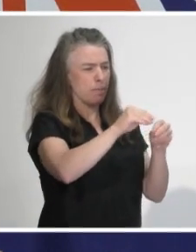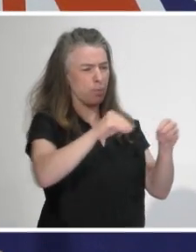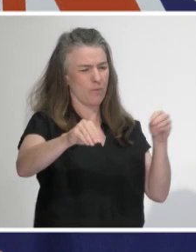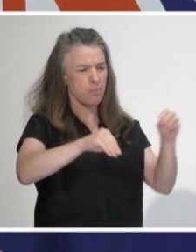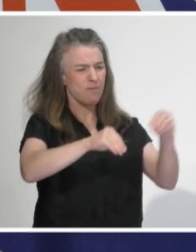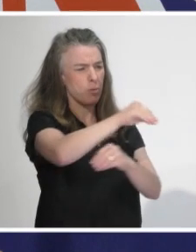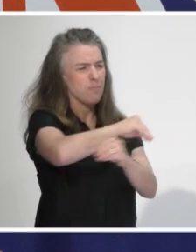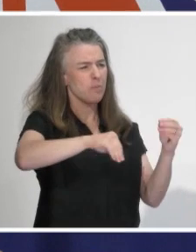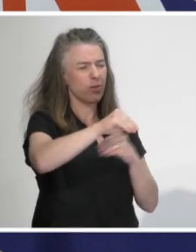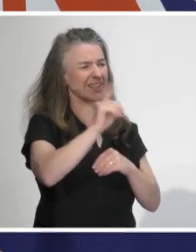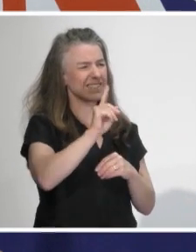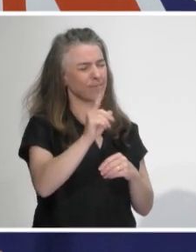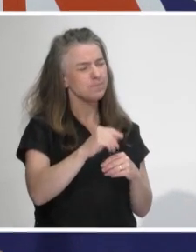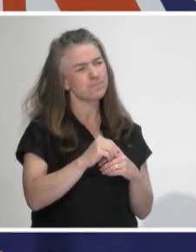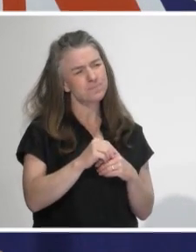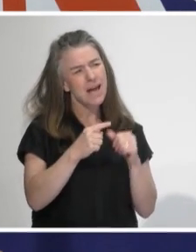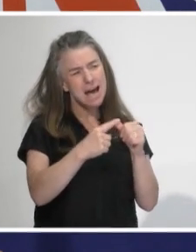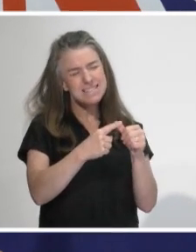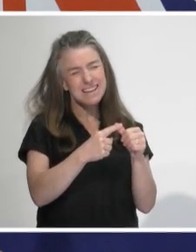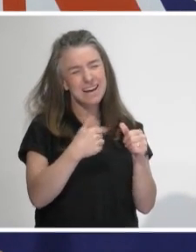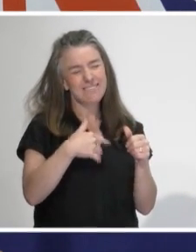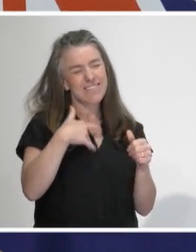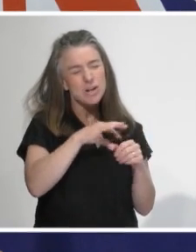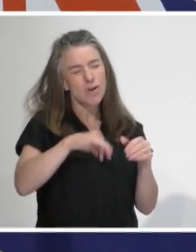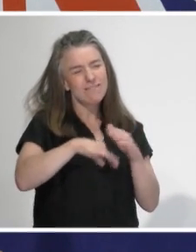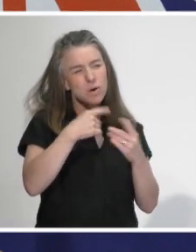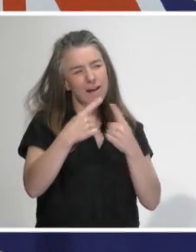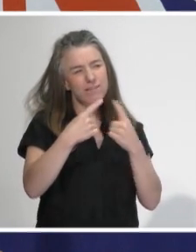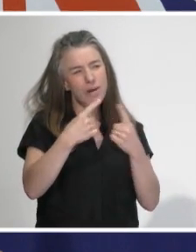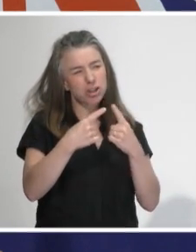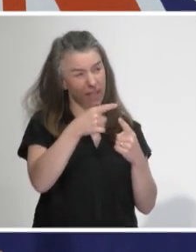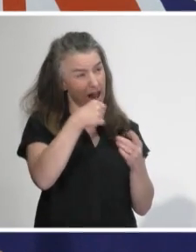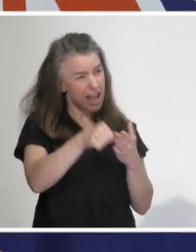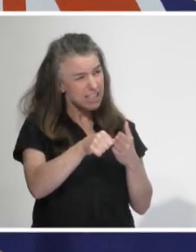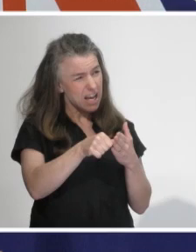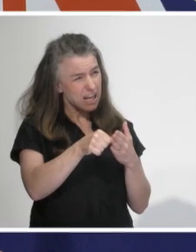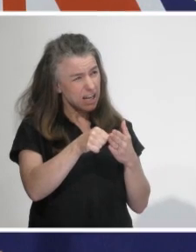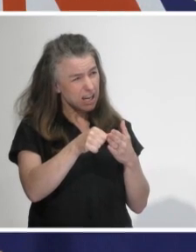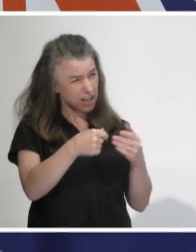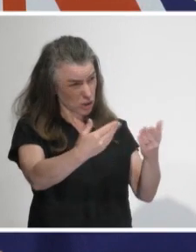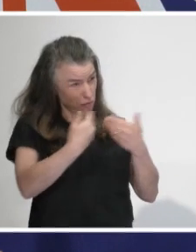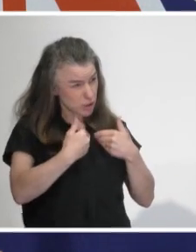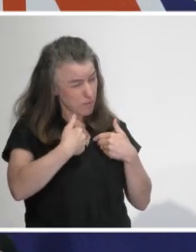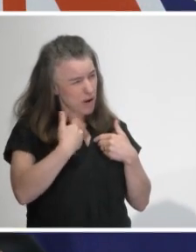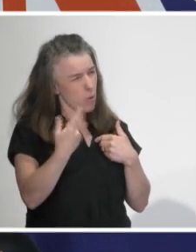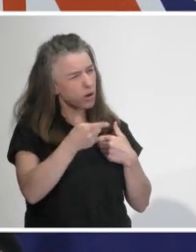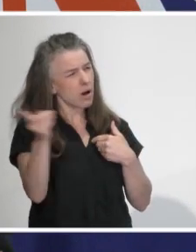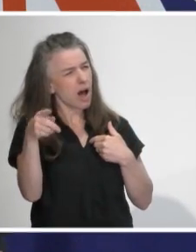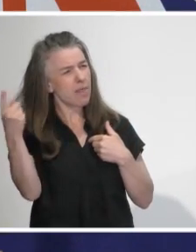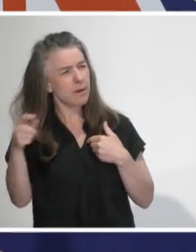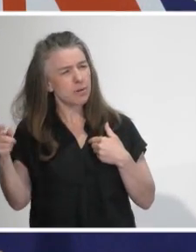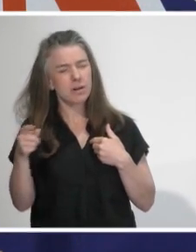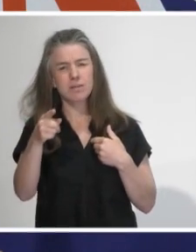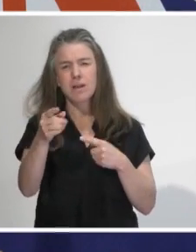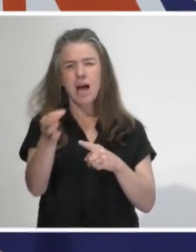feel I can comment further on that perhaps without understanding the context. It was a letter to me. I'll come back to after that. Okay, thank you very much. few specific